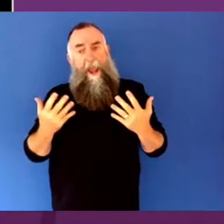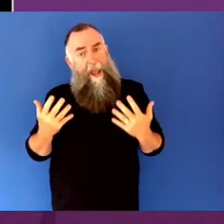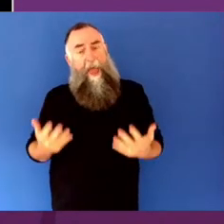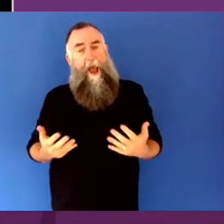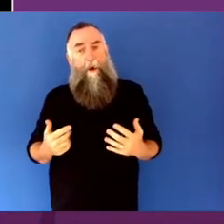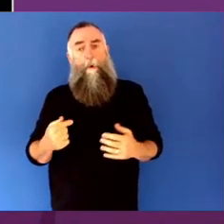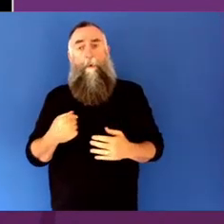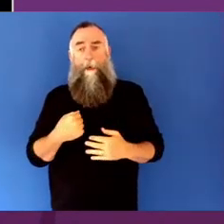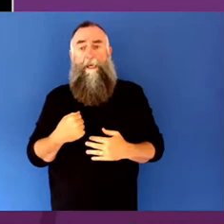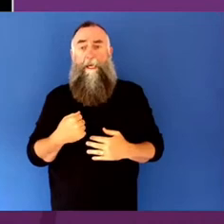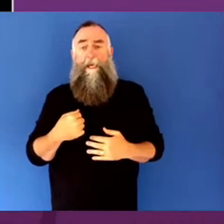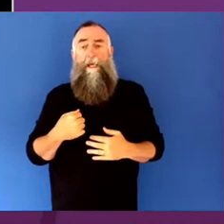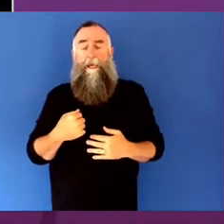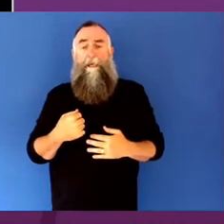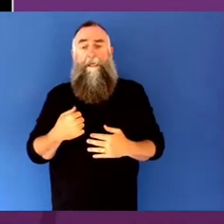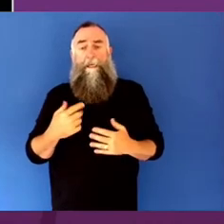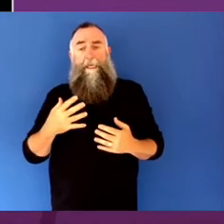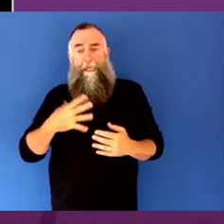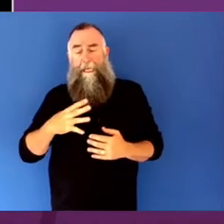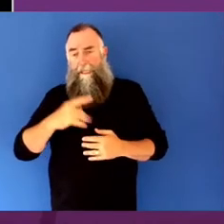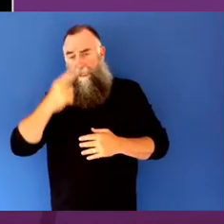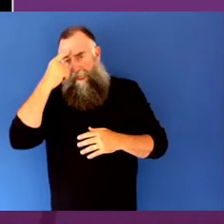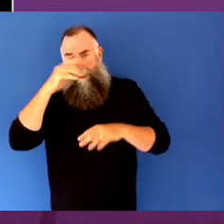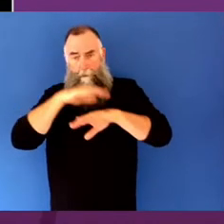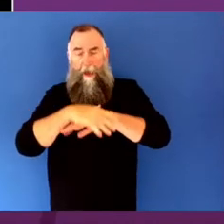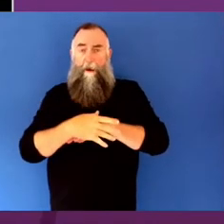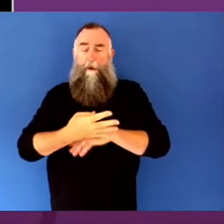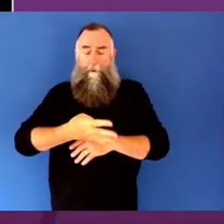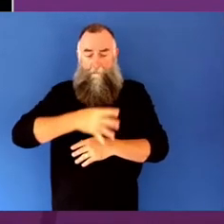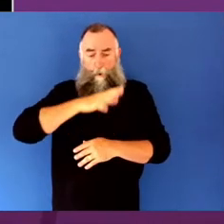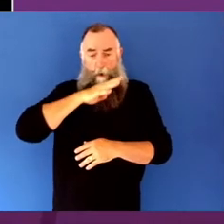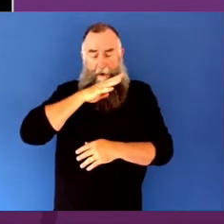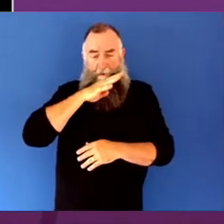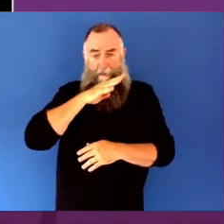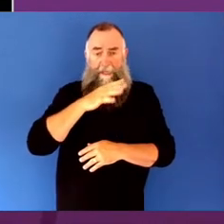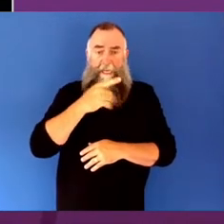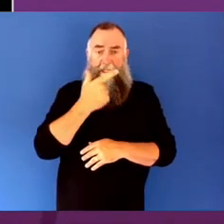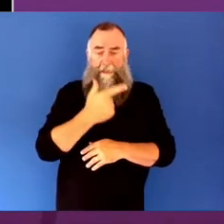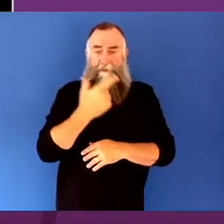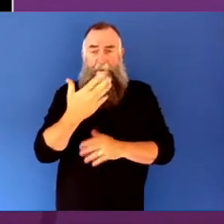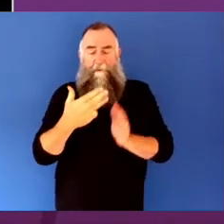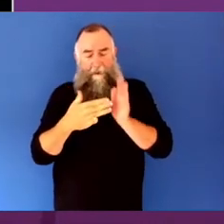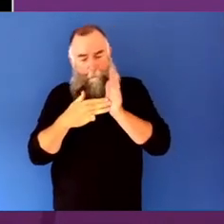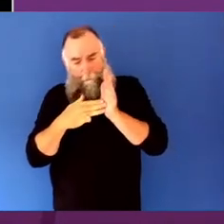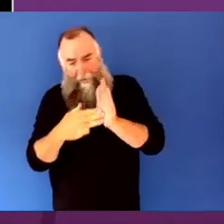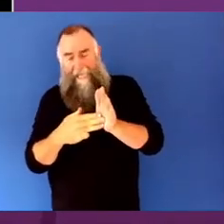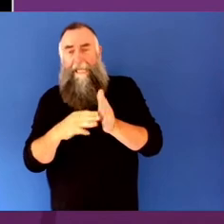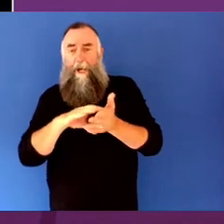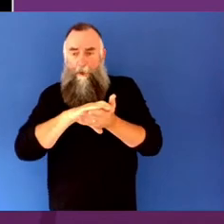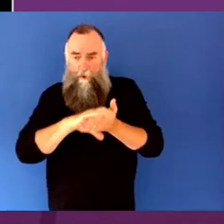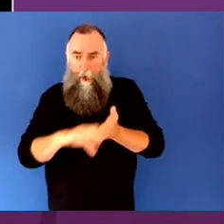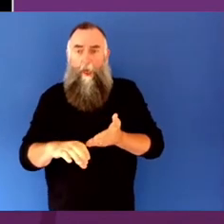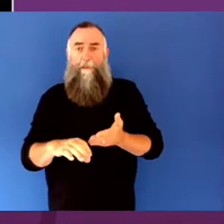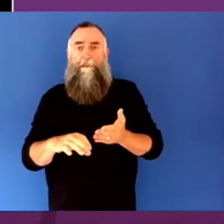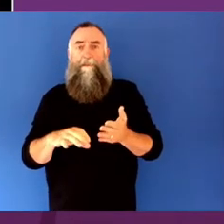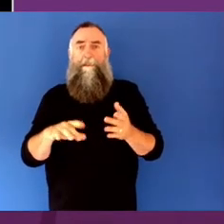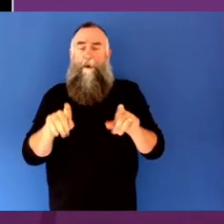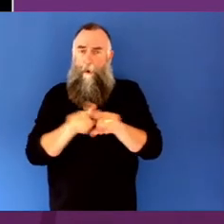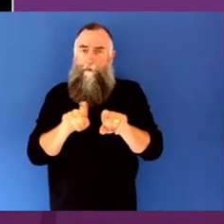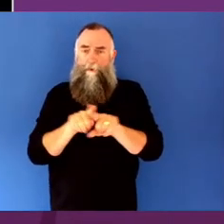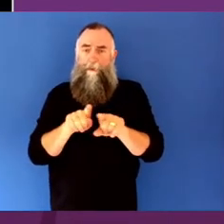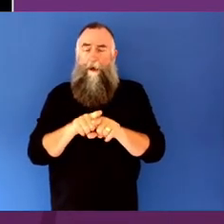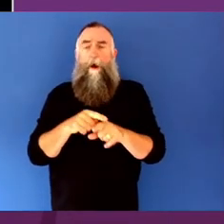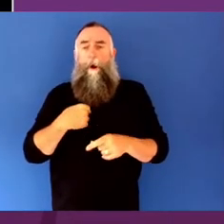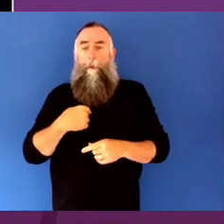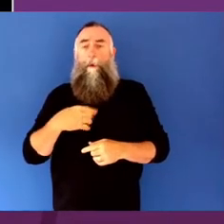million. Very, very substantial funding. And the centrepiece of that is our RISE fund, Restart Investment to Sustain and